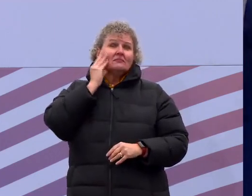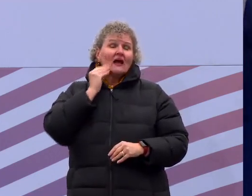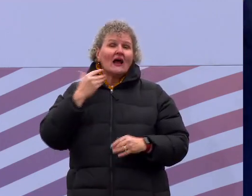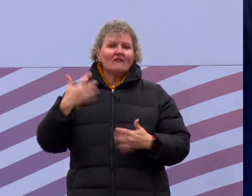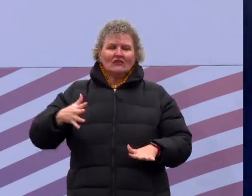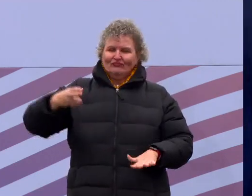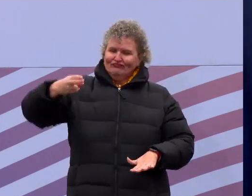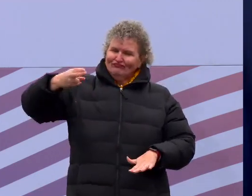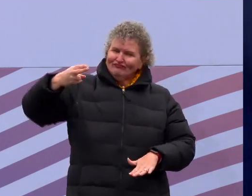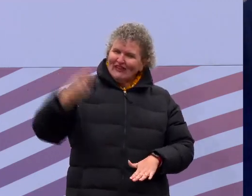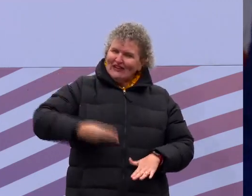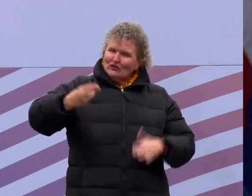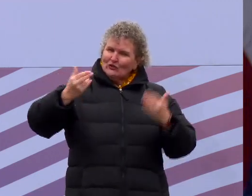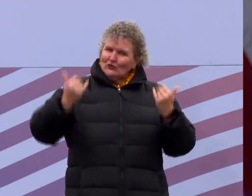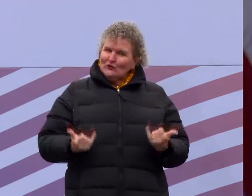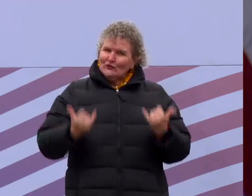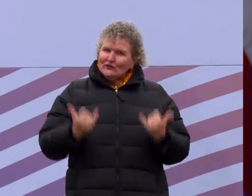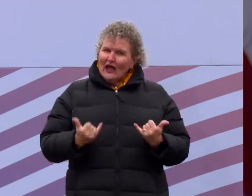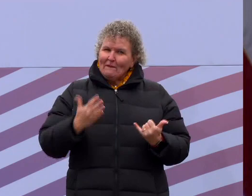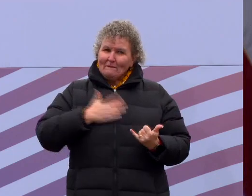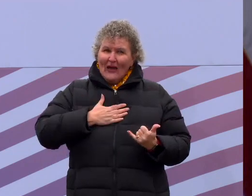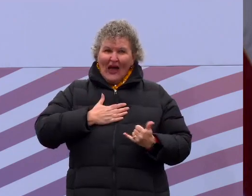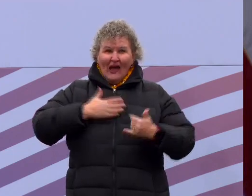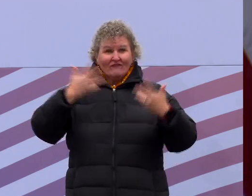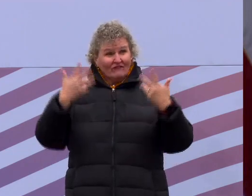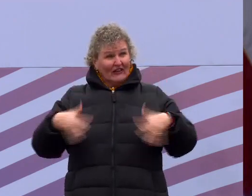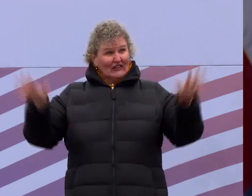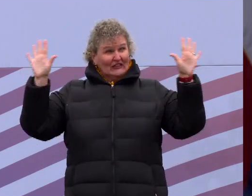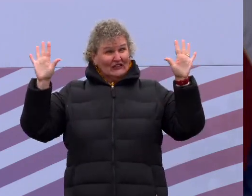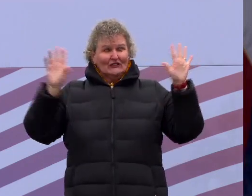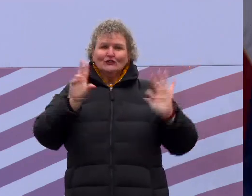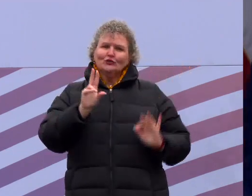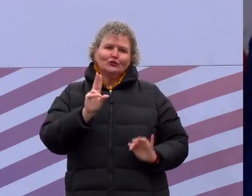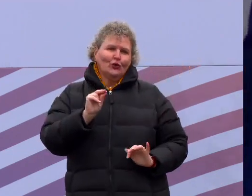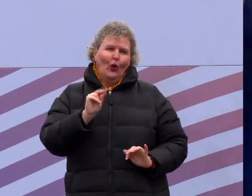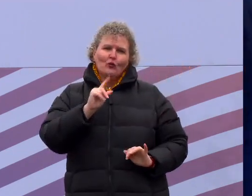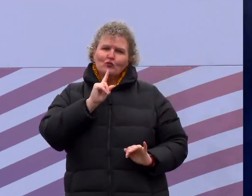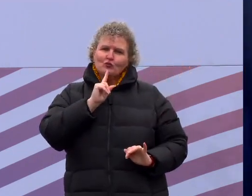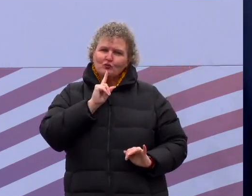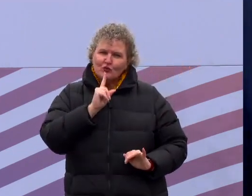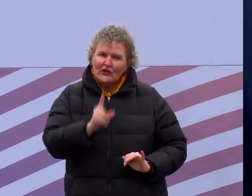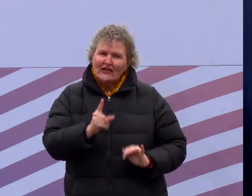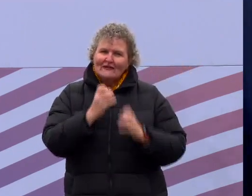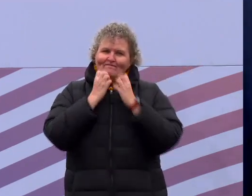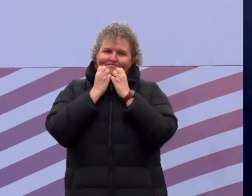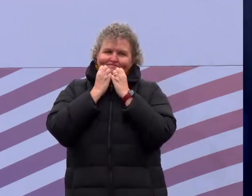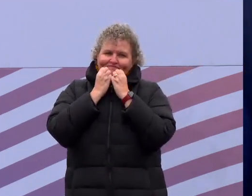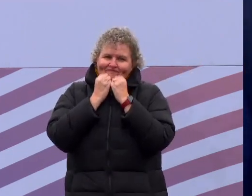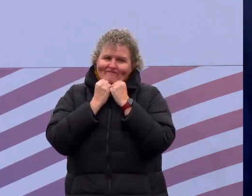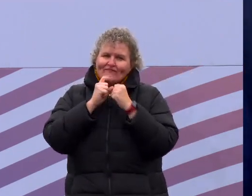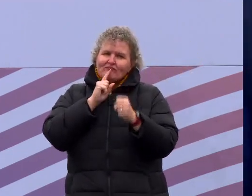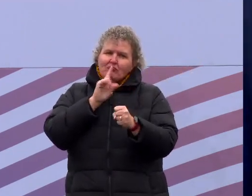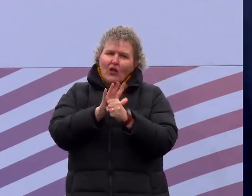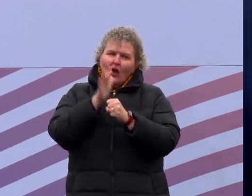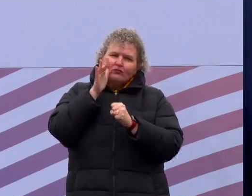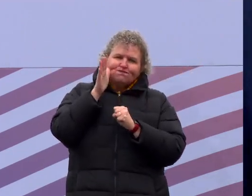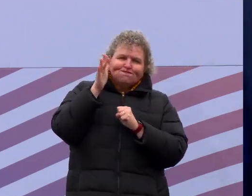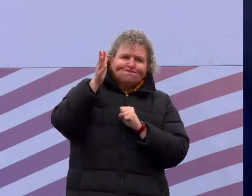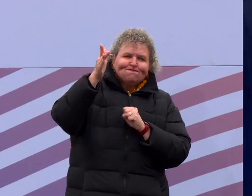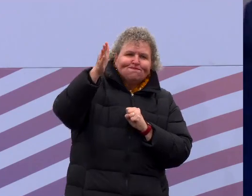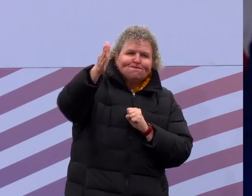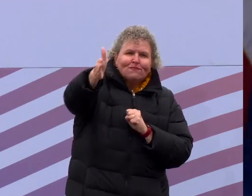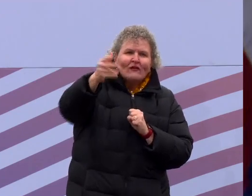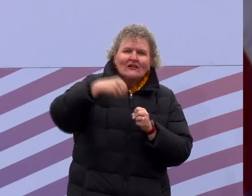themselves, but rather the value resides in the promise that every single Pennsylvania who